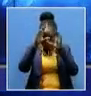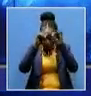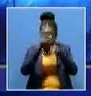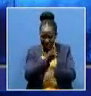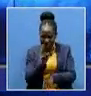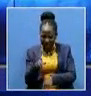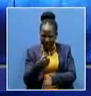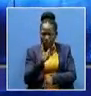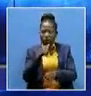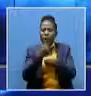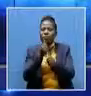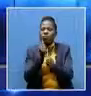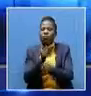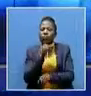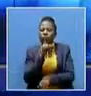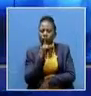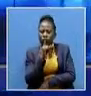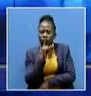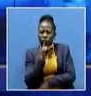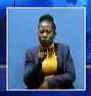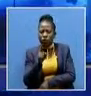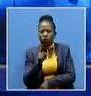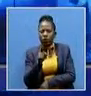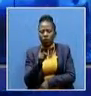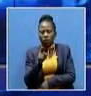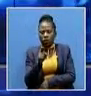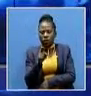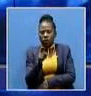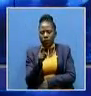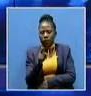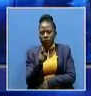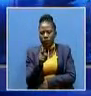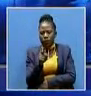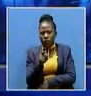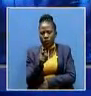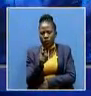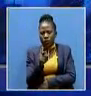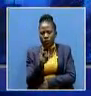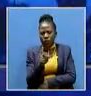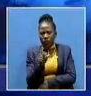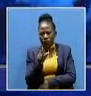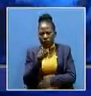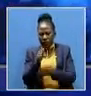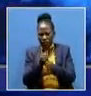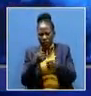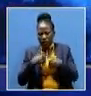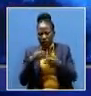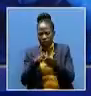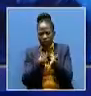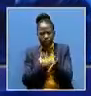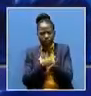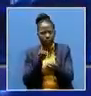ensure that CDF allocations are released each fiscal year. We have a report.